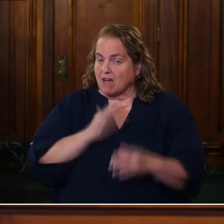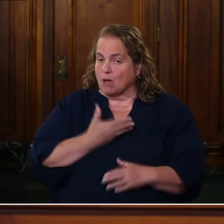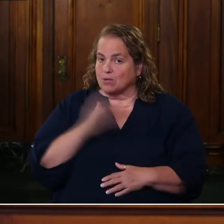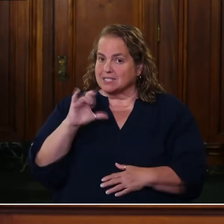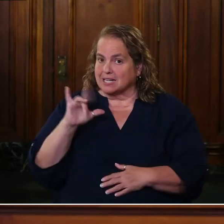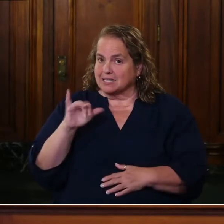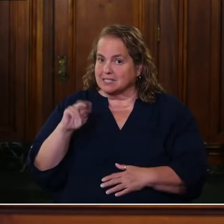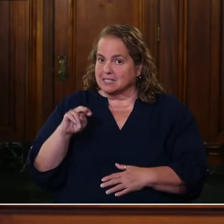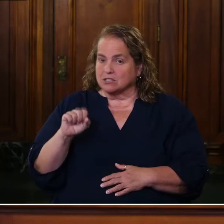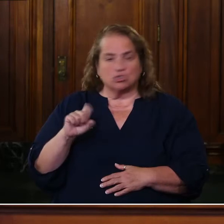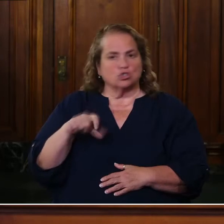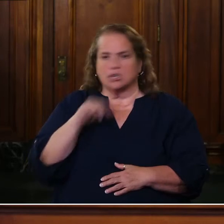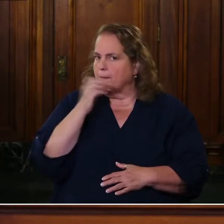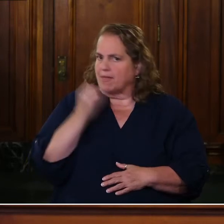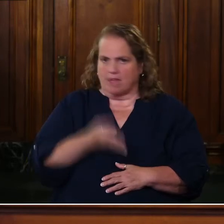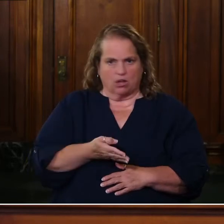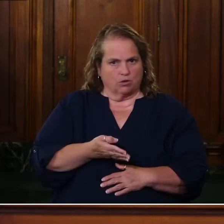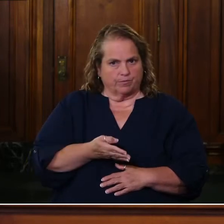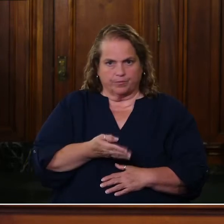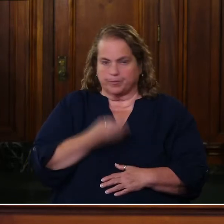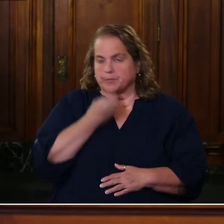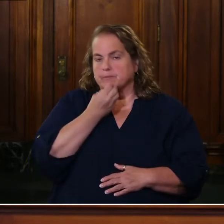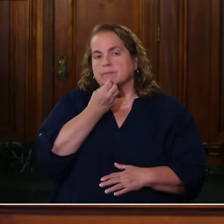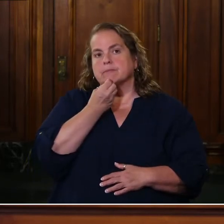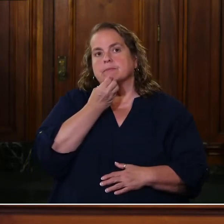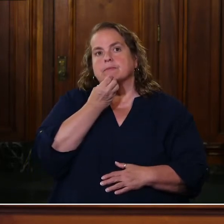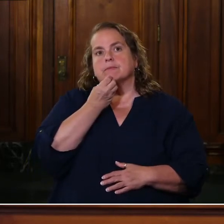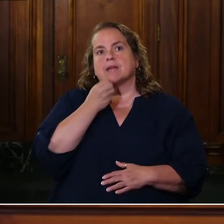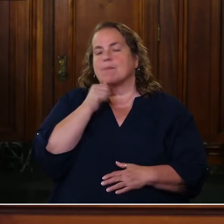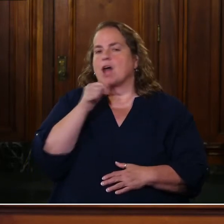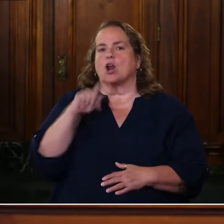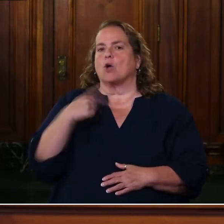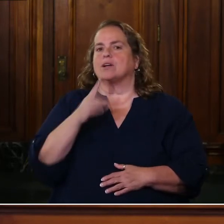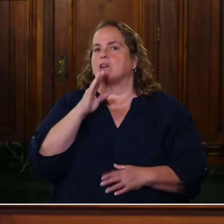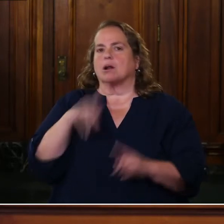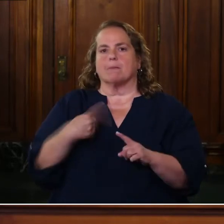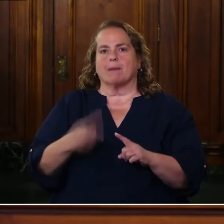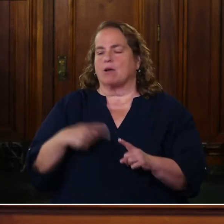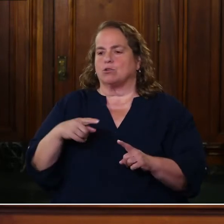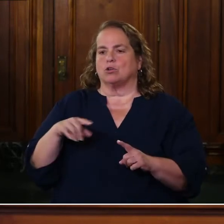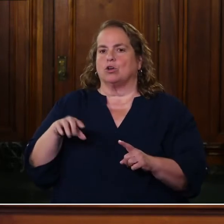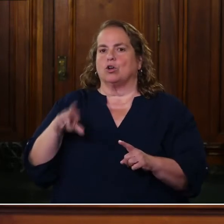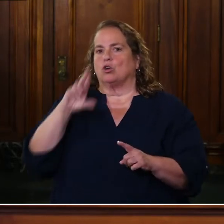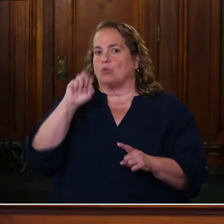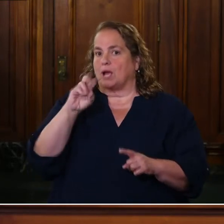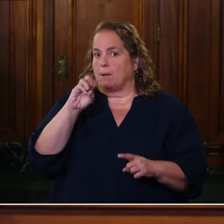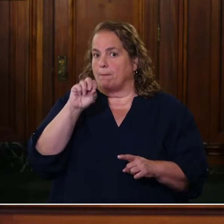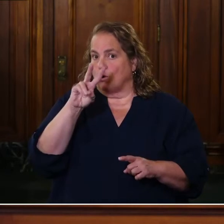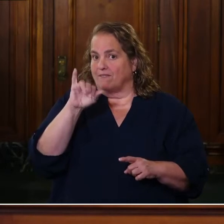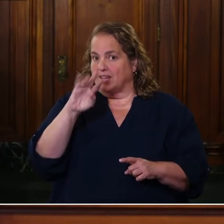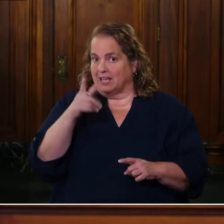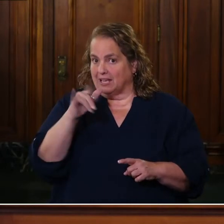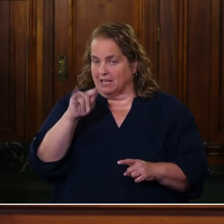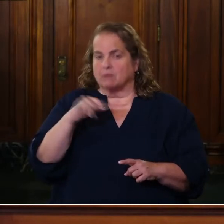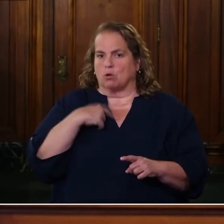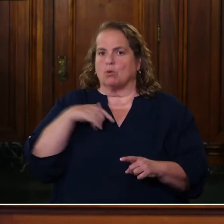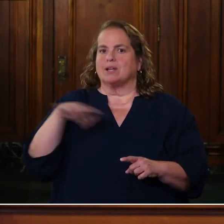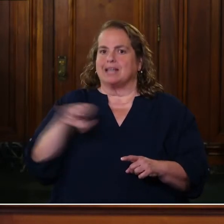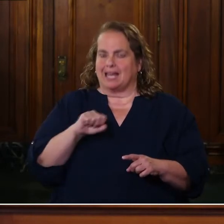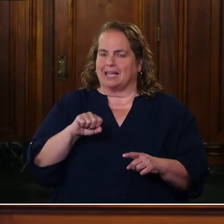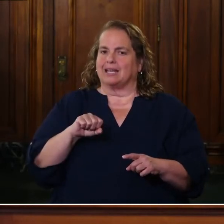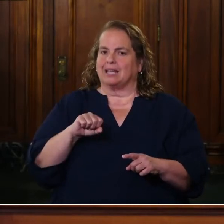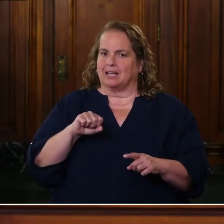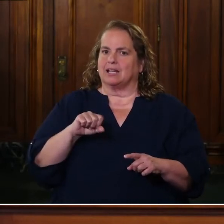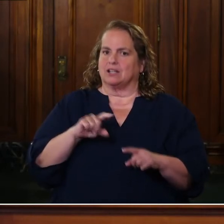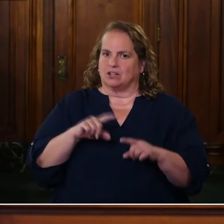It shouldn't be there, and I'm not just talking about, um, uh, removing it. Um, we're working on, on taking steps to actually